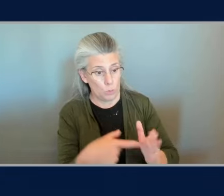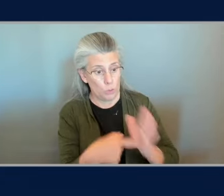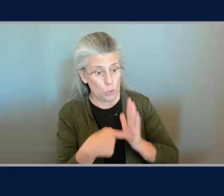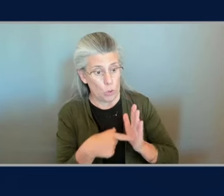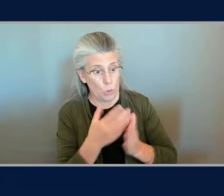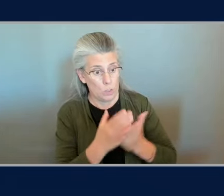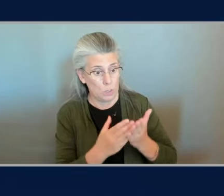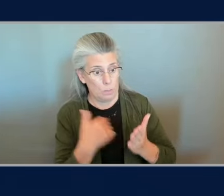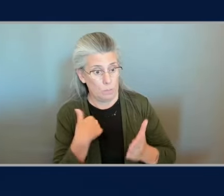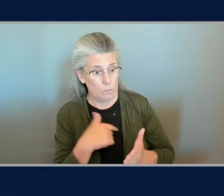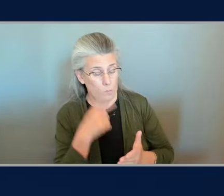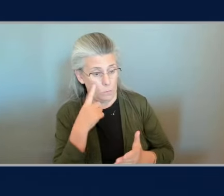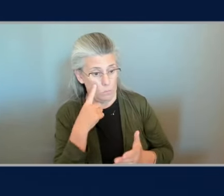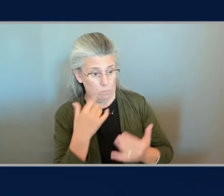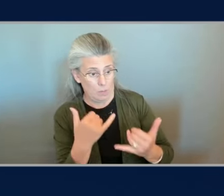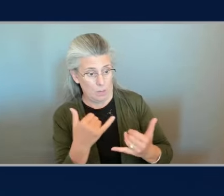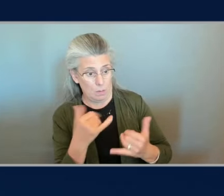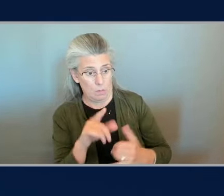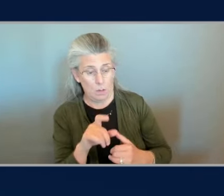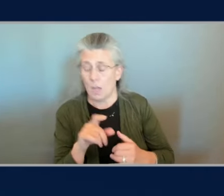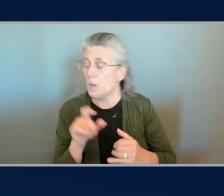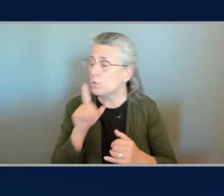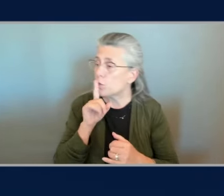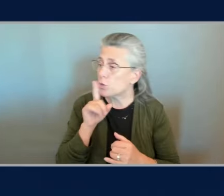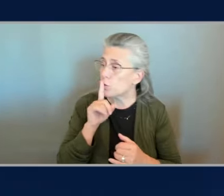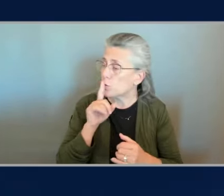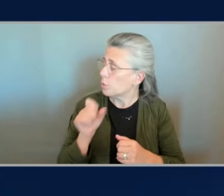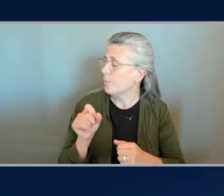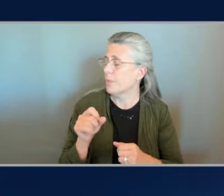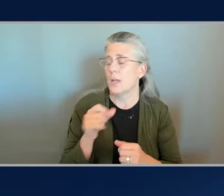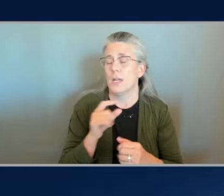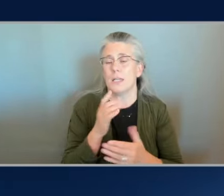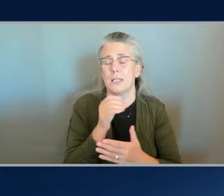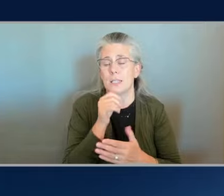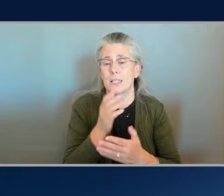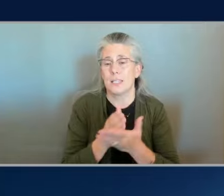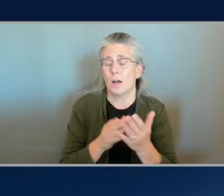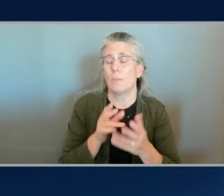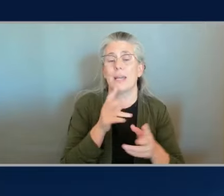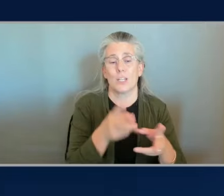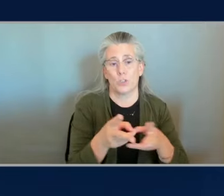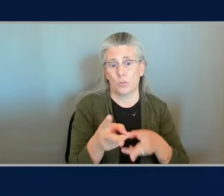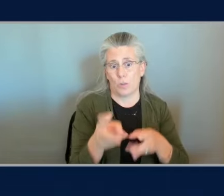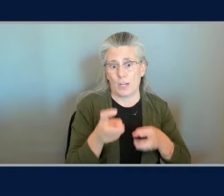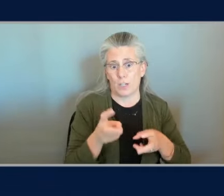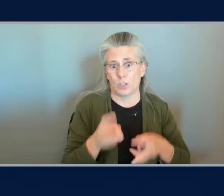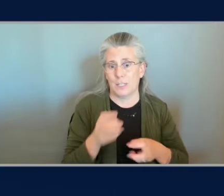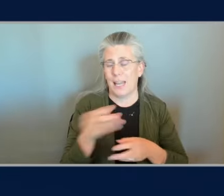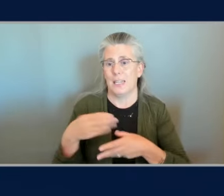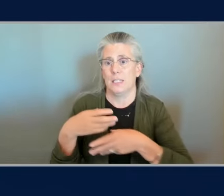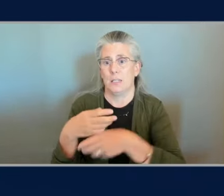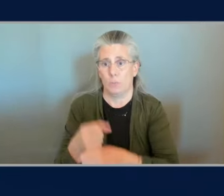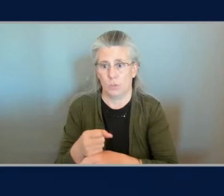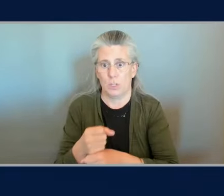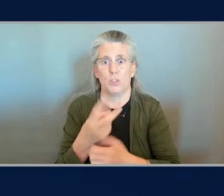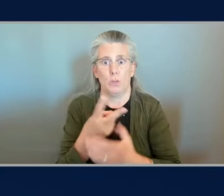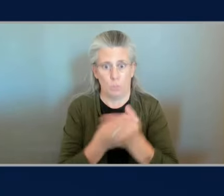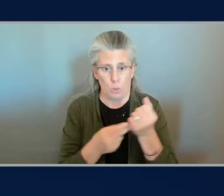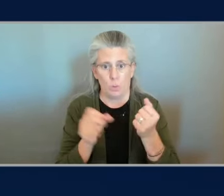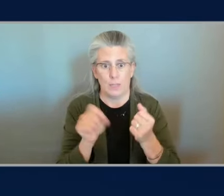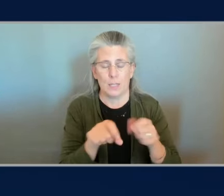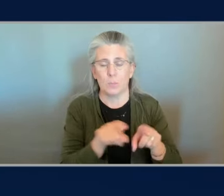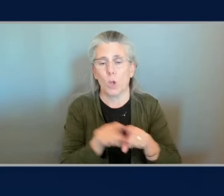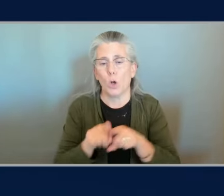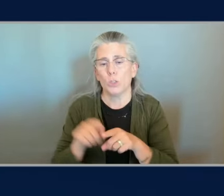so part of what we built was not just an extraction and summarization but we also built a a pipeline leveraging